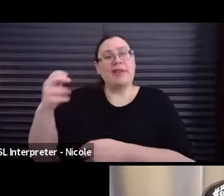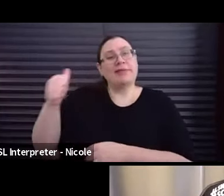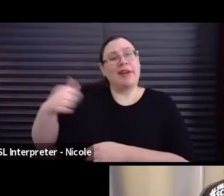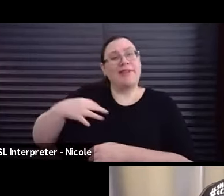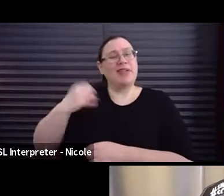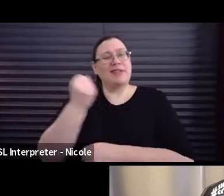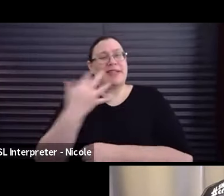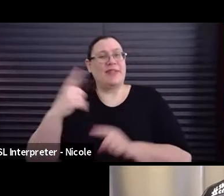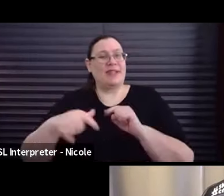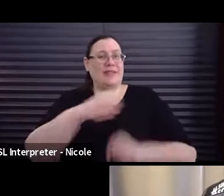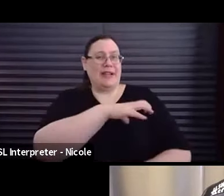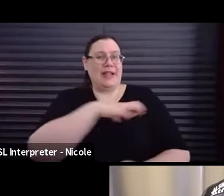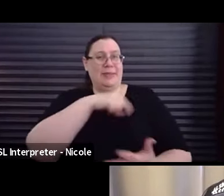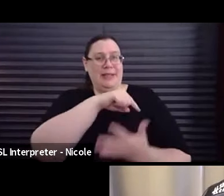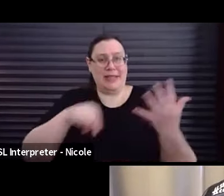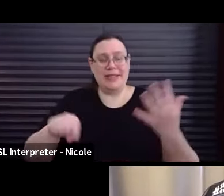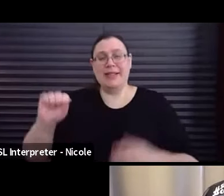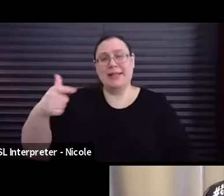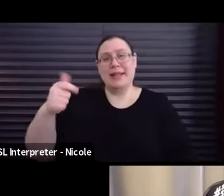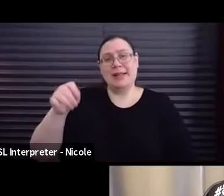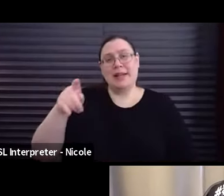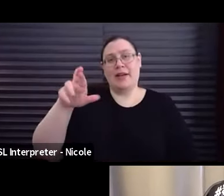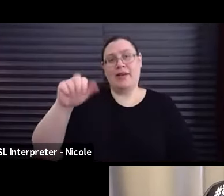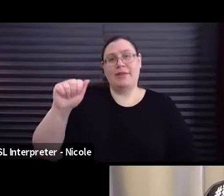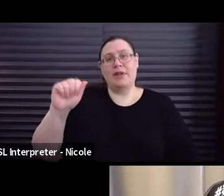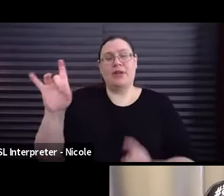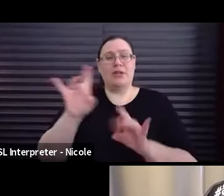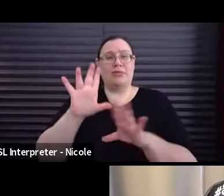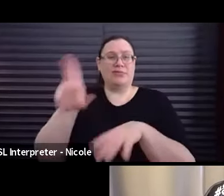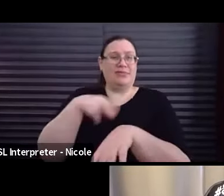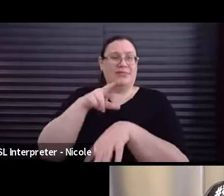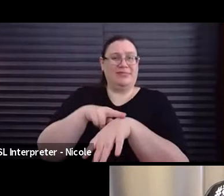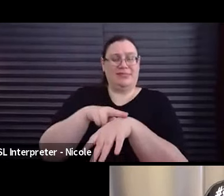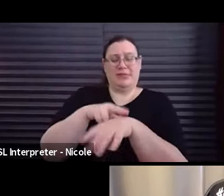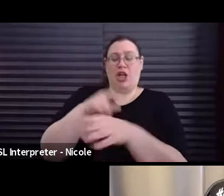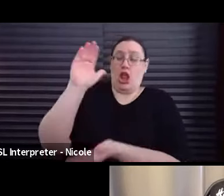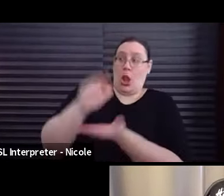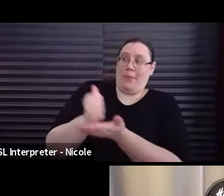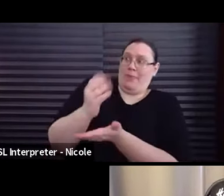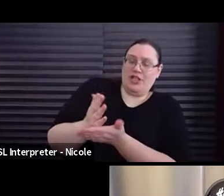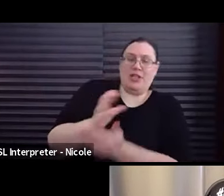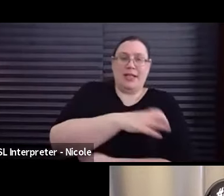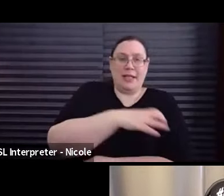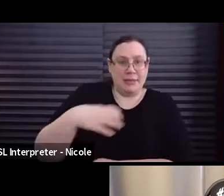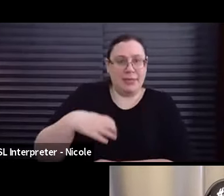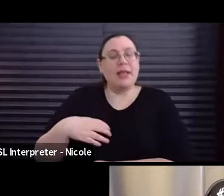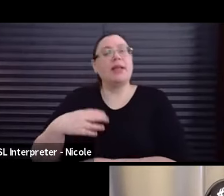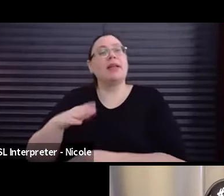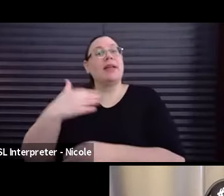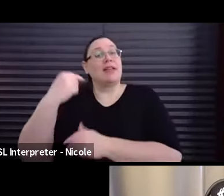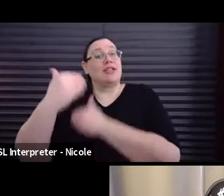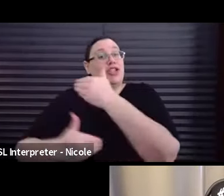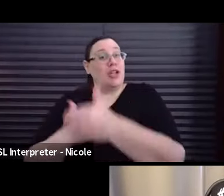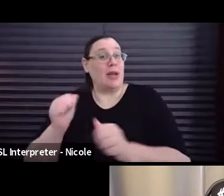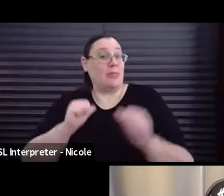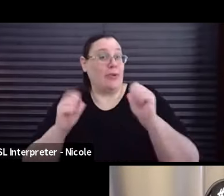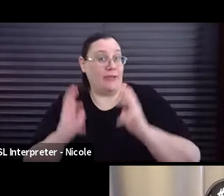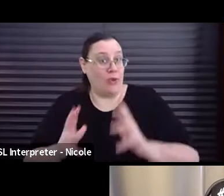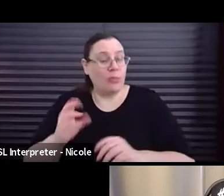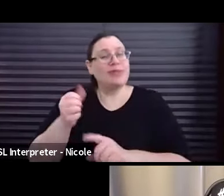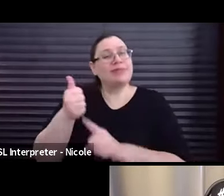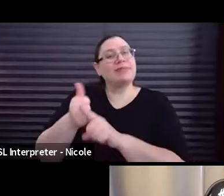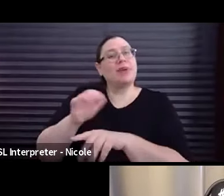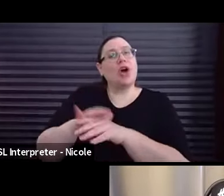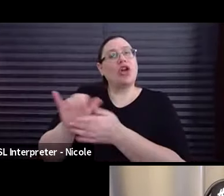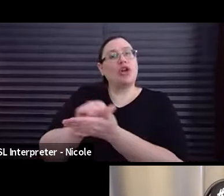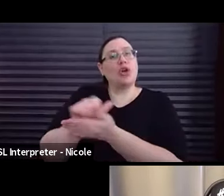committees, SAG-AFTRA's National Low Budget Committee, National and New York Local Next Gen Performers, and he is on the New York